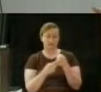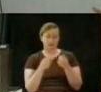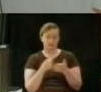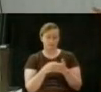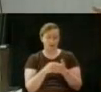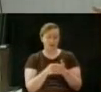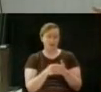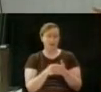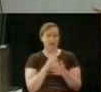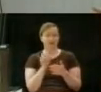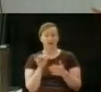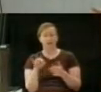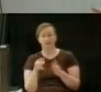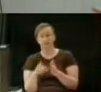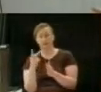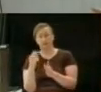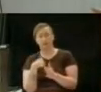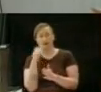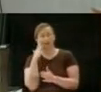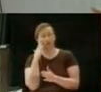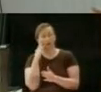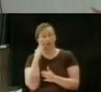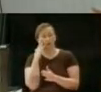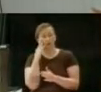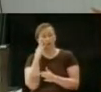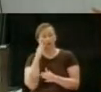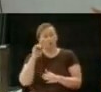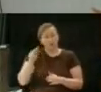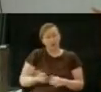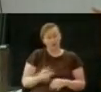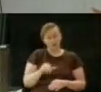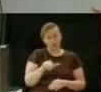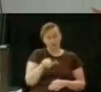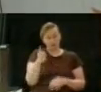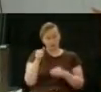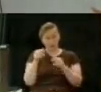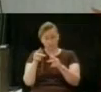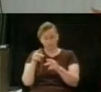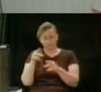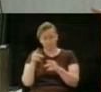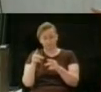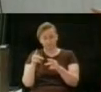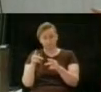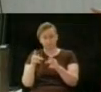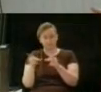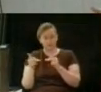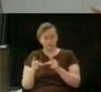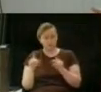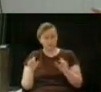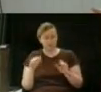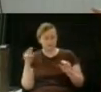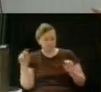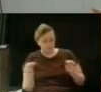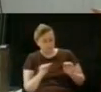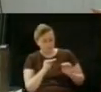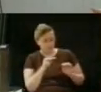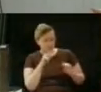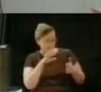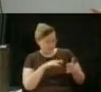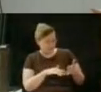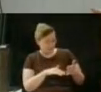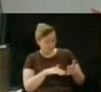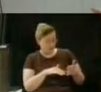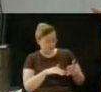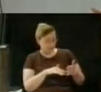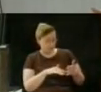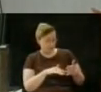So the whole thing of efficiency was discussed, Lane. The notion of where this would save money, where there's duplication was discussed. I know